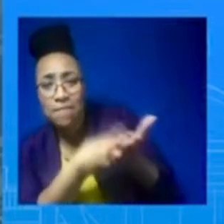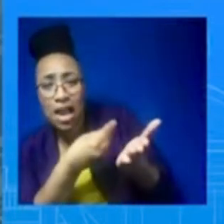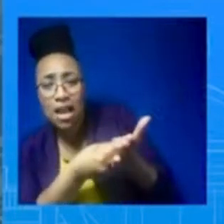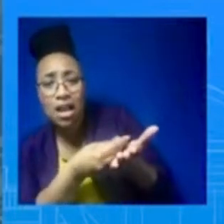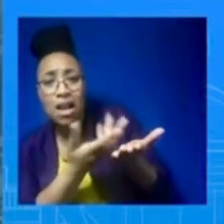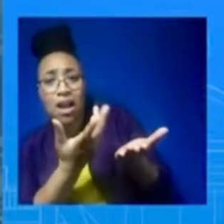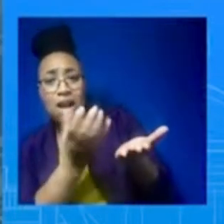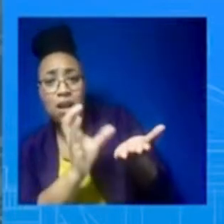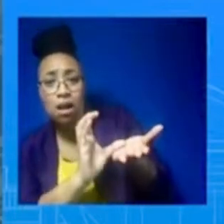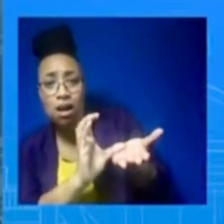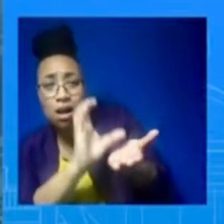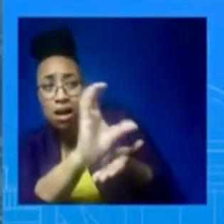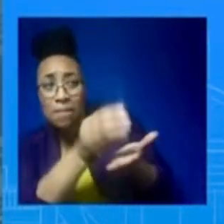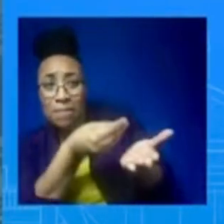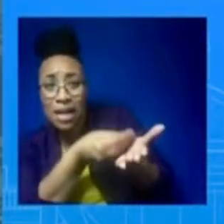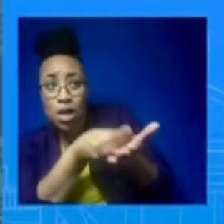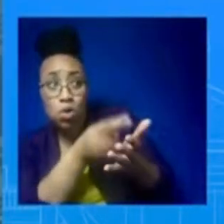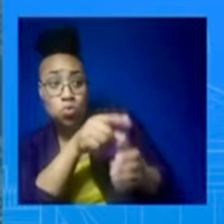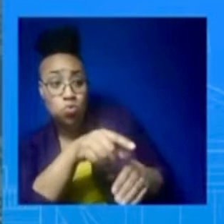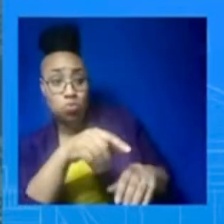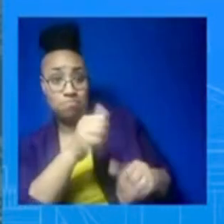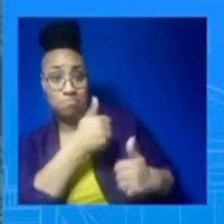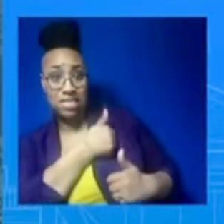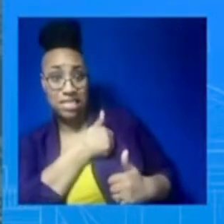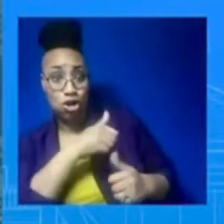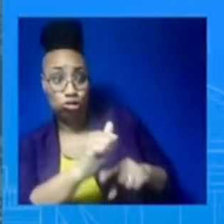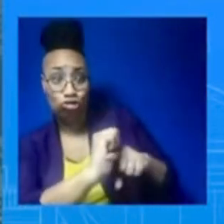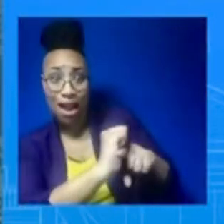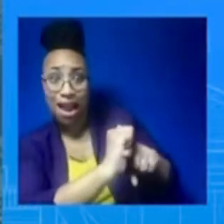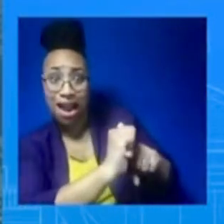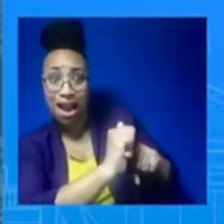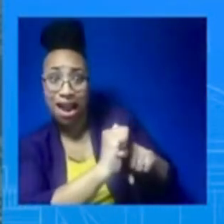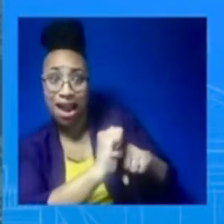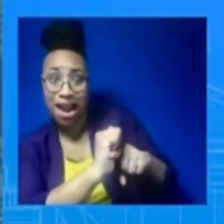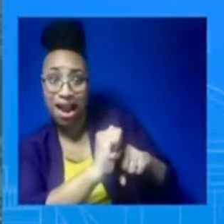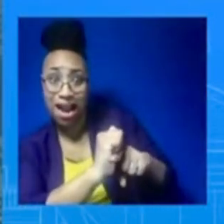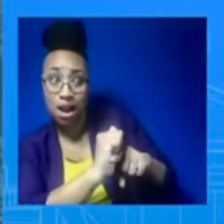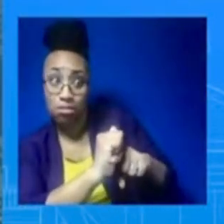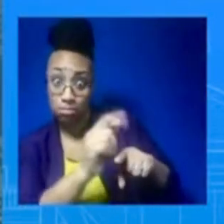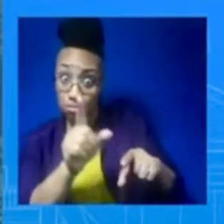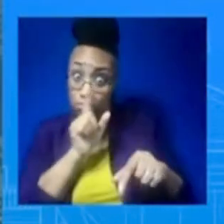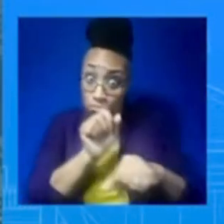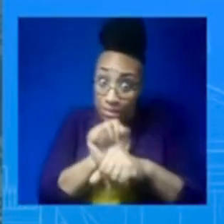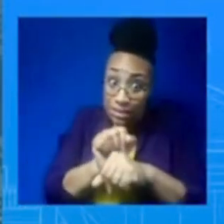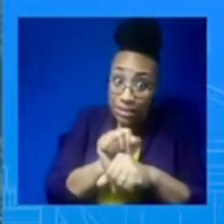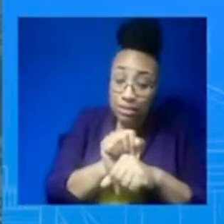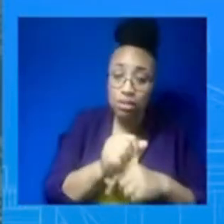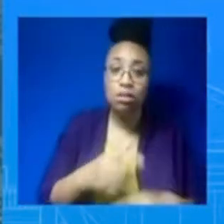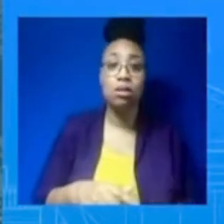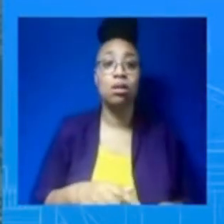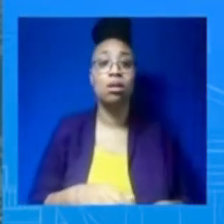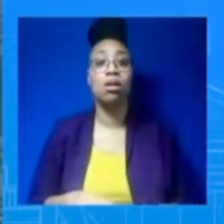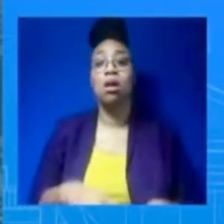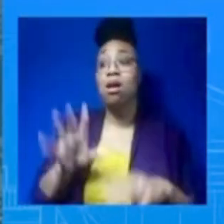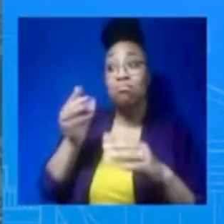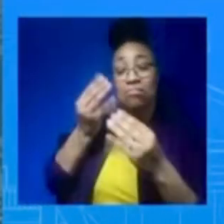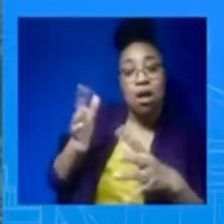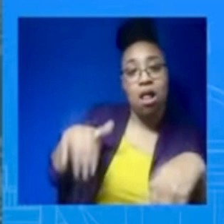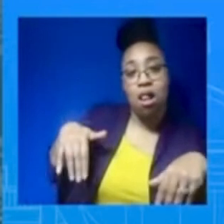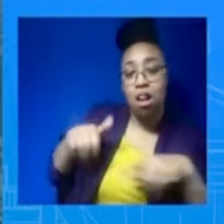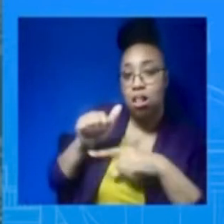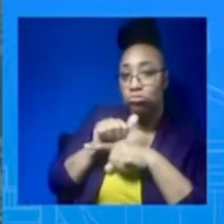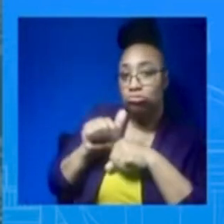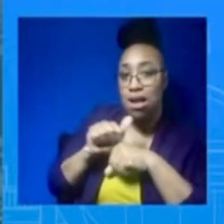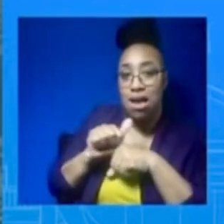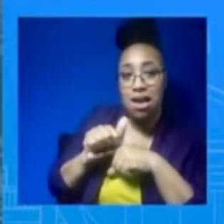now because there's no commitment by the United States to provide fighter aircraft. But you don't have to have a fighter aircraft to do the training. There's no training underway